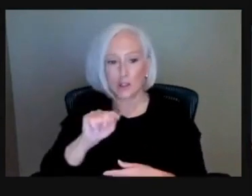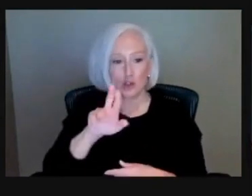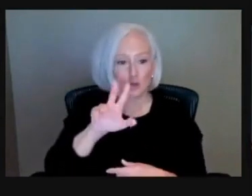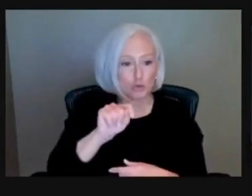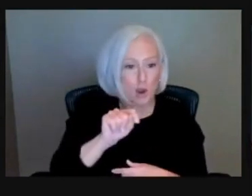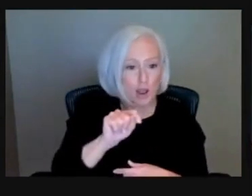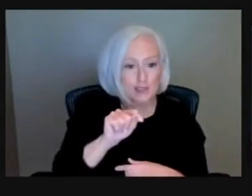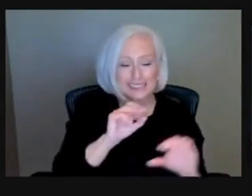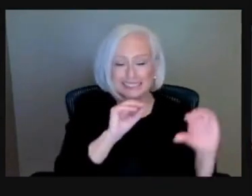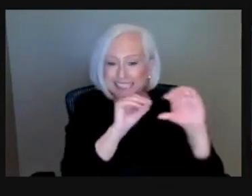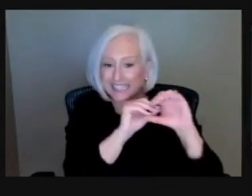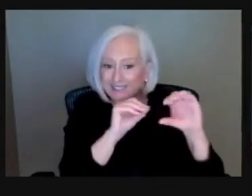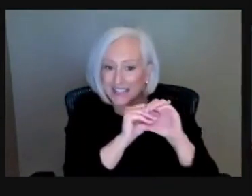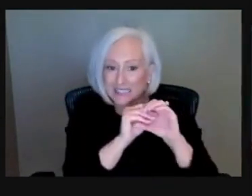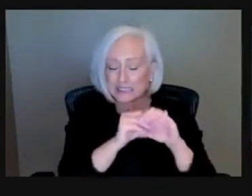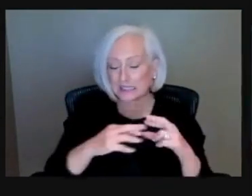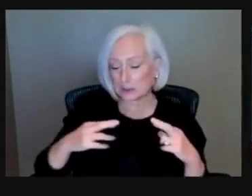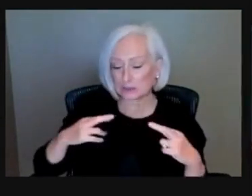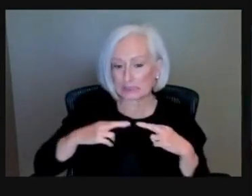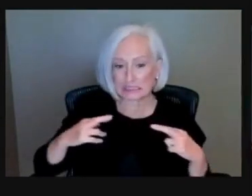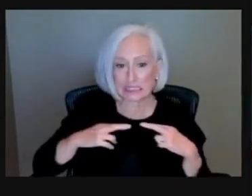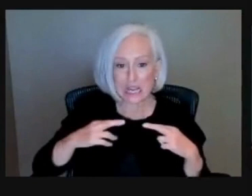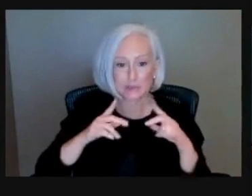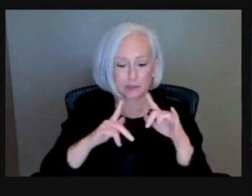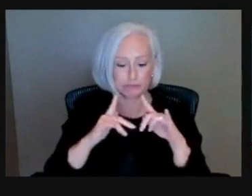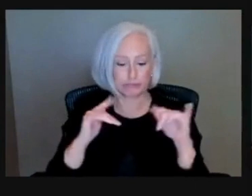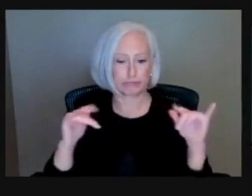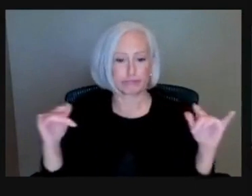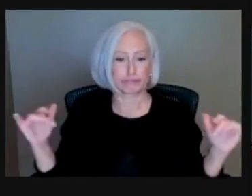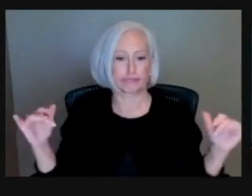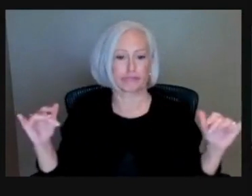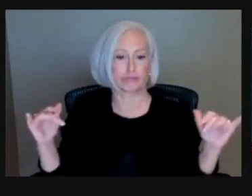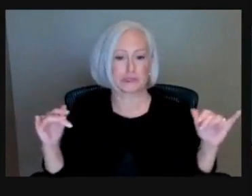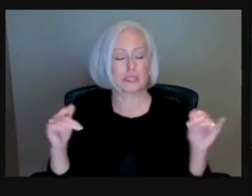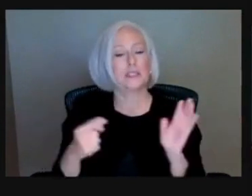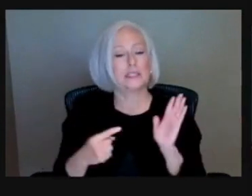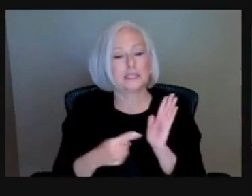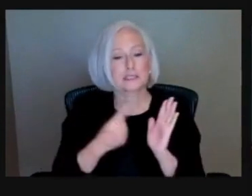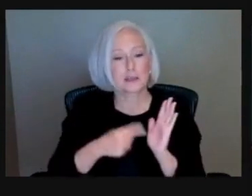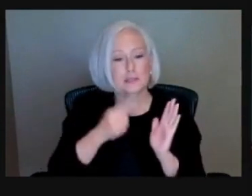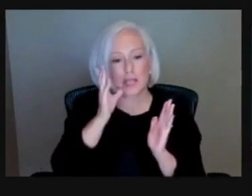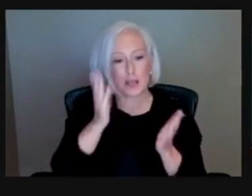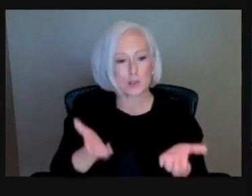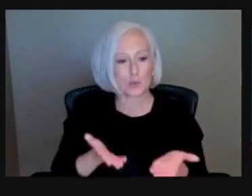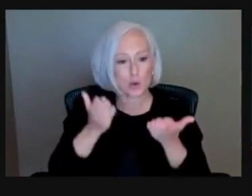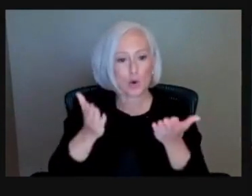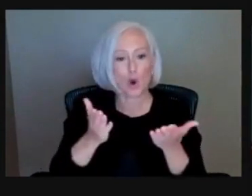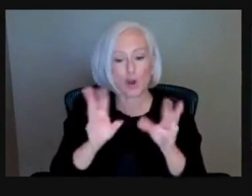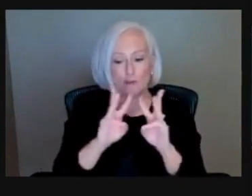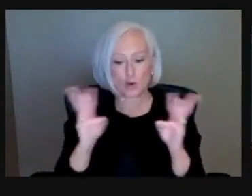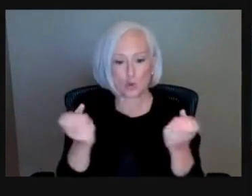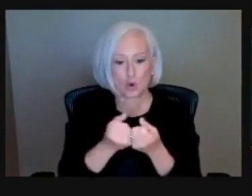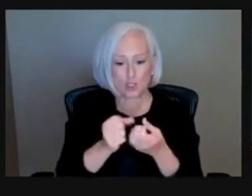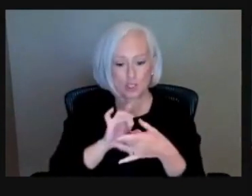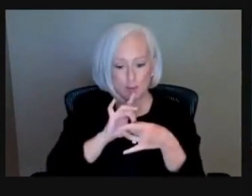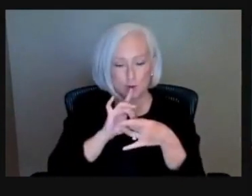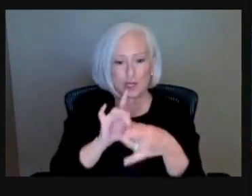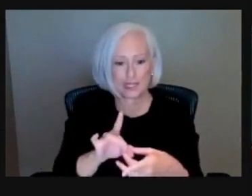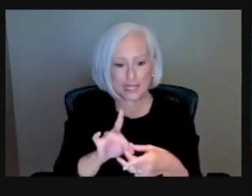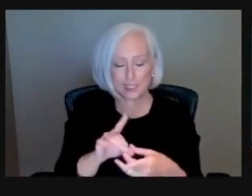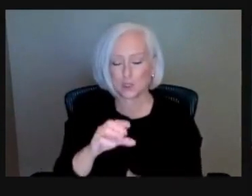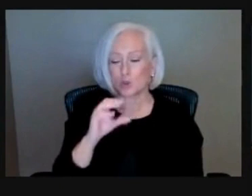thinking of those things. So we do offer a variety of workshops. And sometimes we'll offer workshops specifically on home preservation.